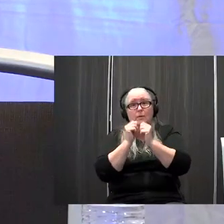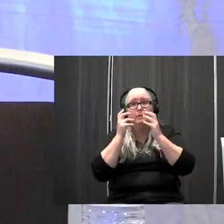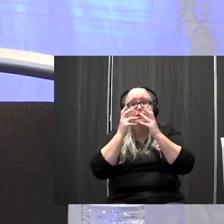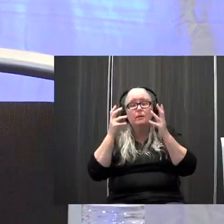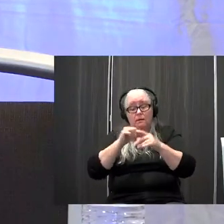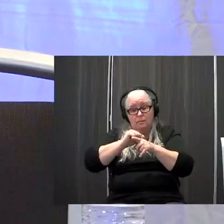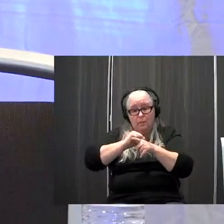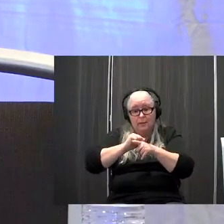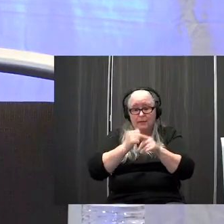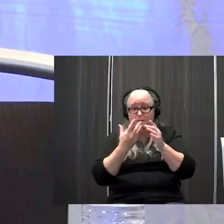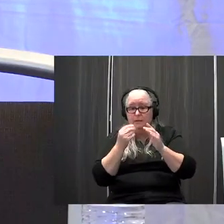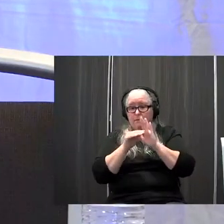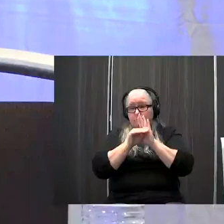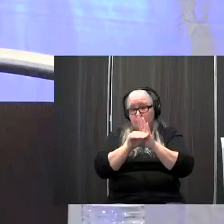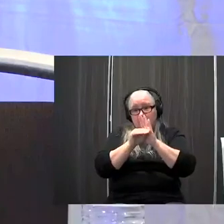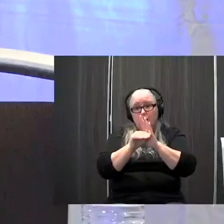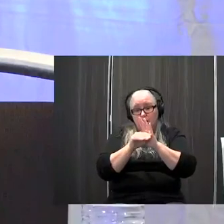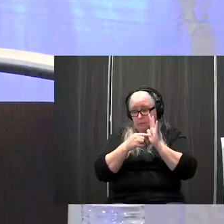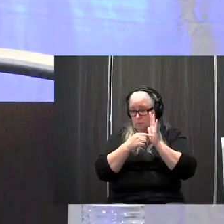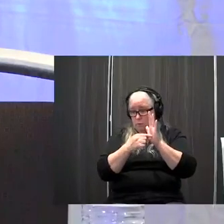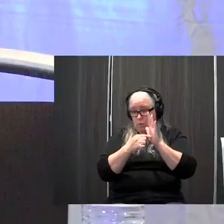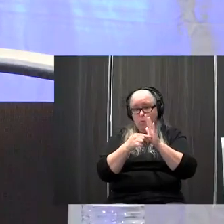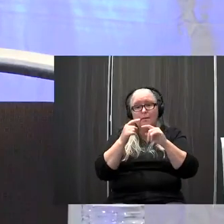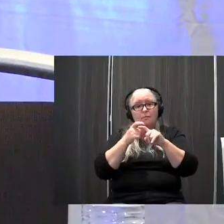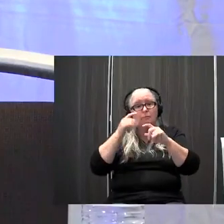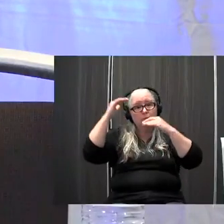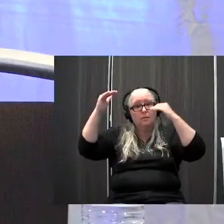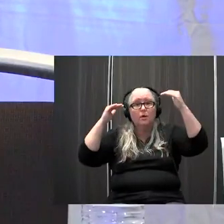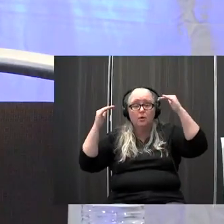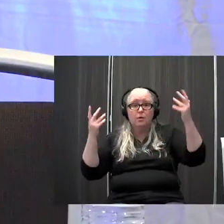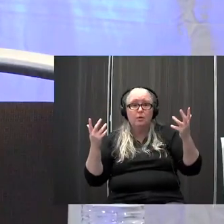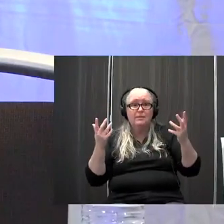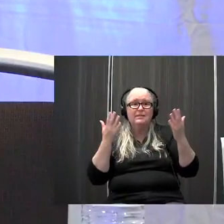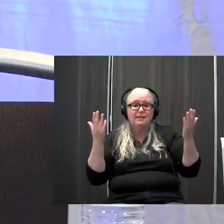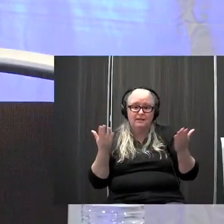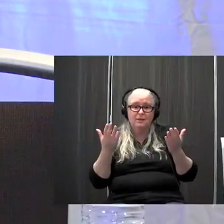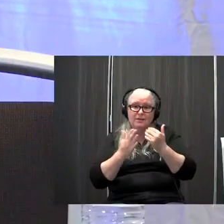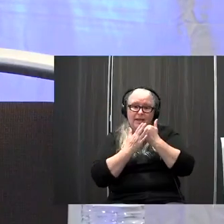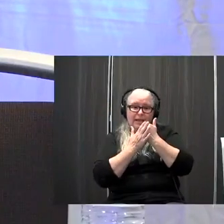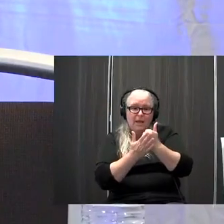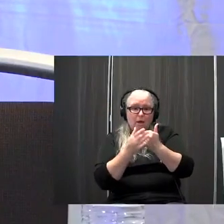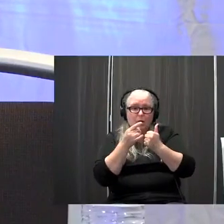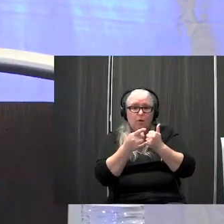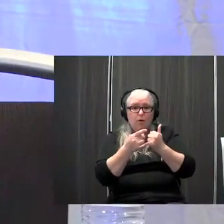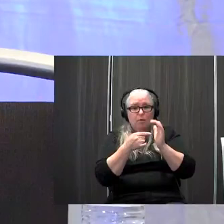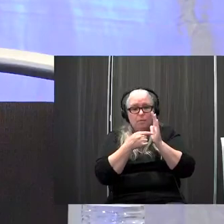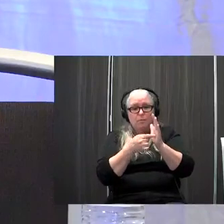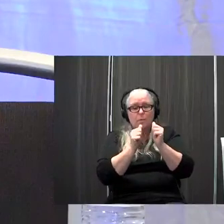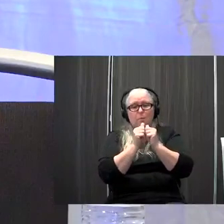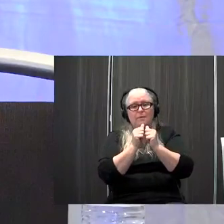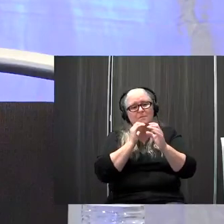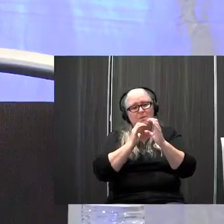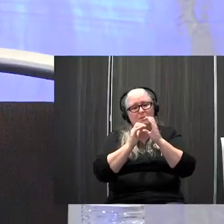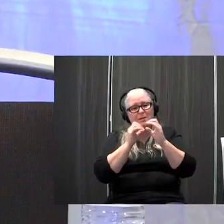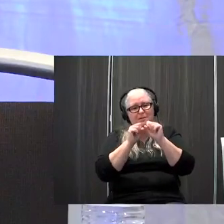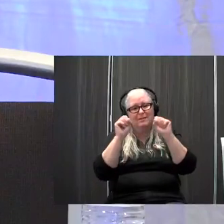modeling from the uh the adults who are helping to implement the communication system so